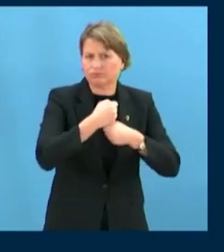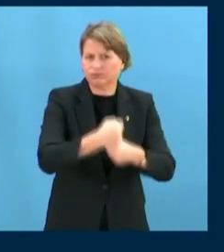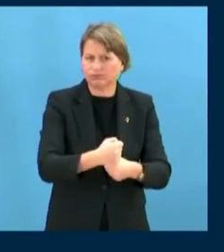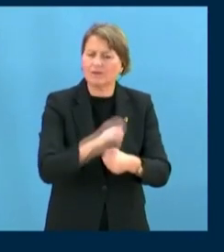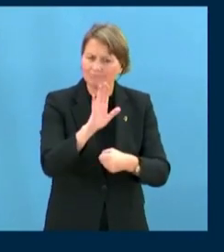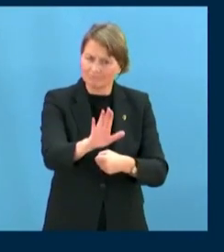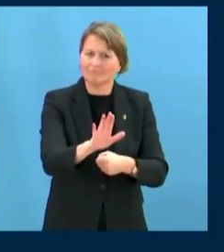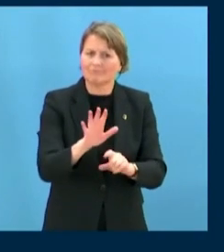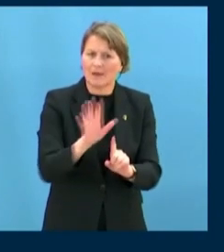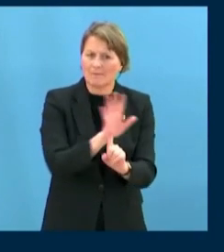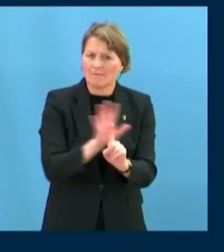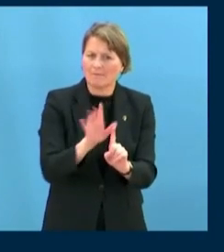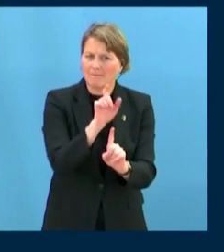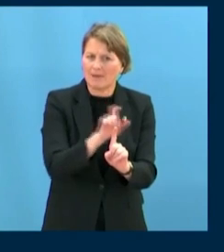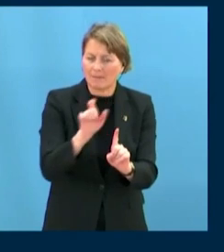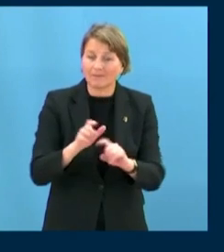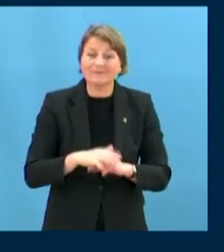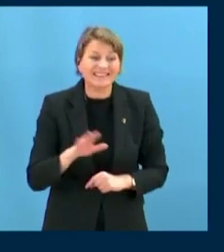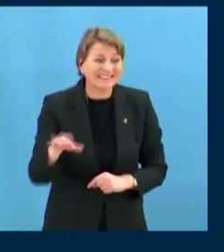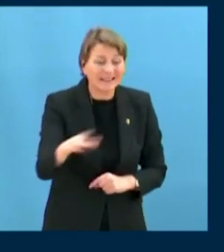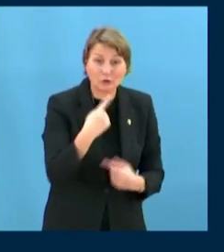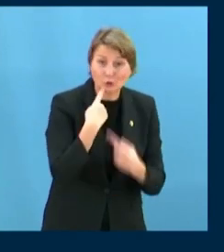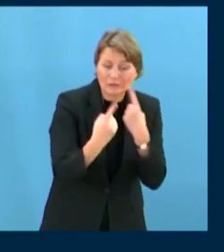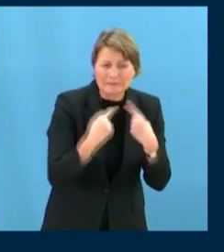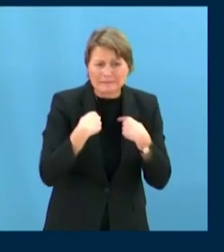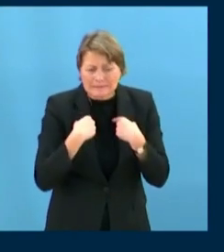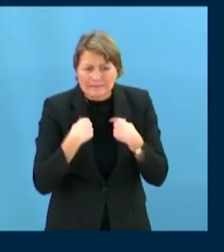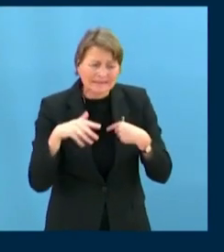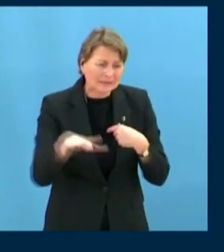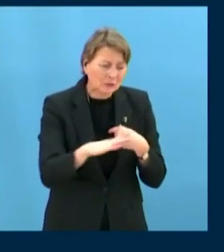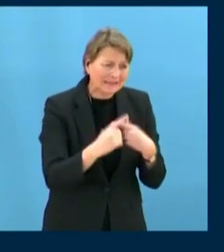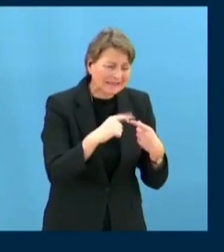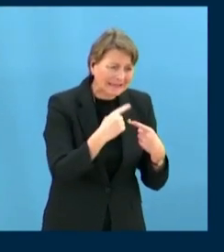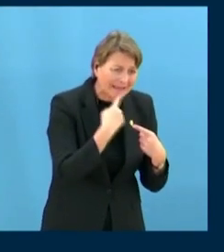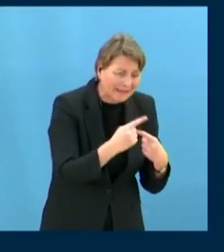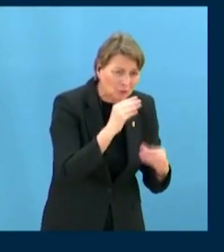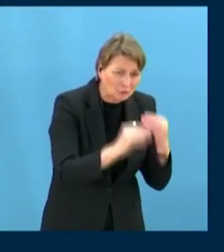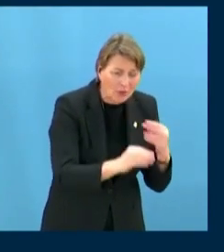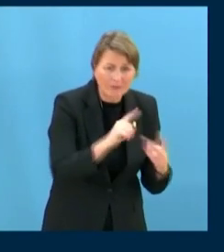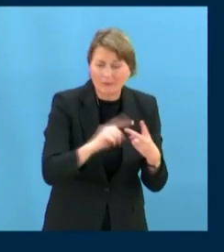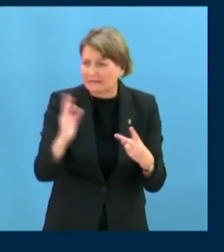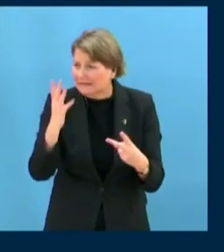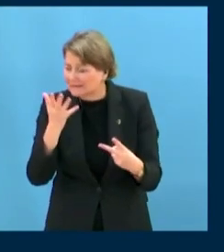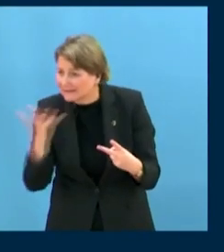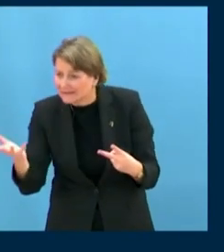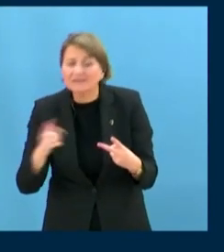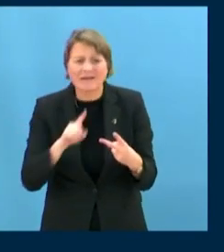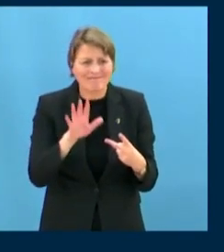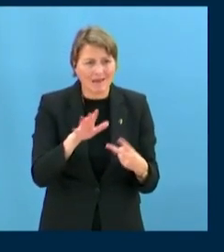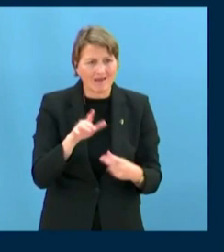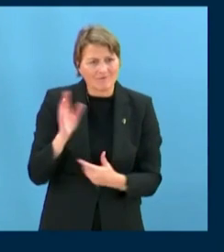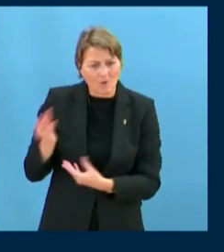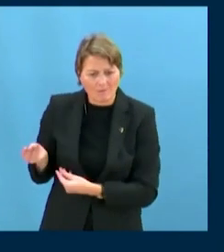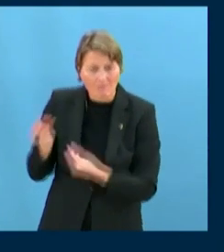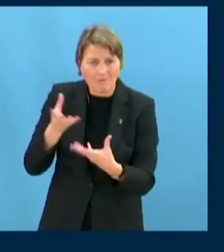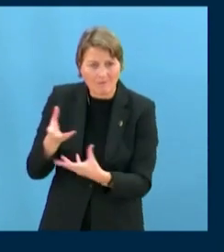peoples. They drew attention to situations they face in their countries, their communities, sharing their constructive proposals for